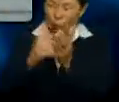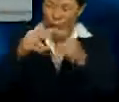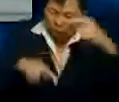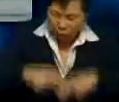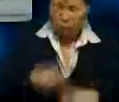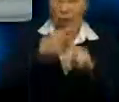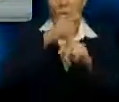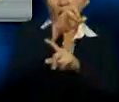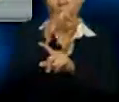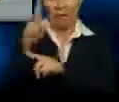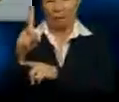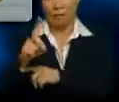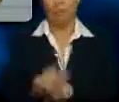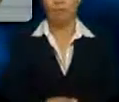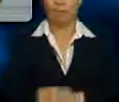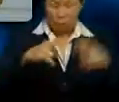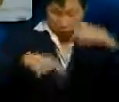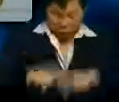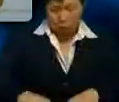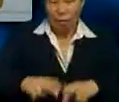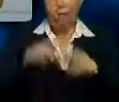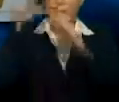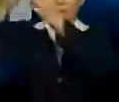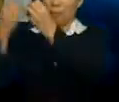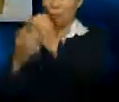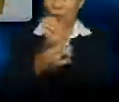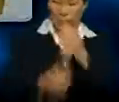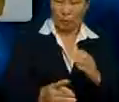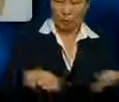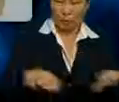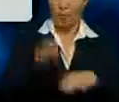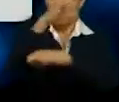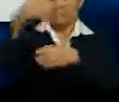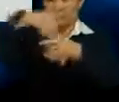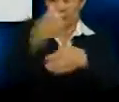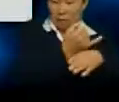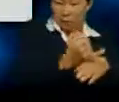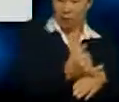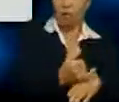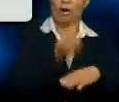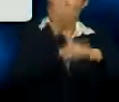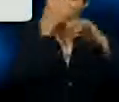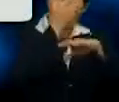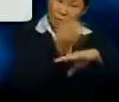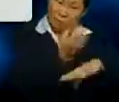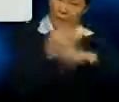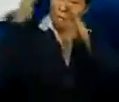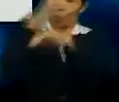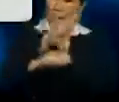Researchers of the palm oil are not only done by companies that are in the industry, such as Golden Hope and Sandabi.